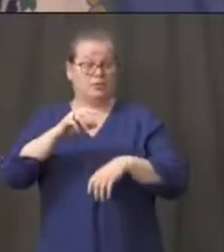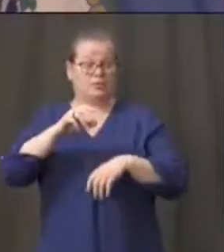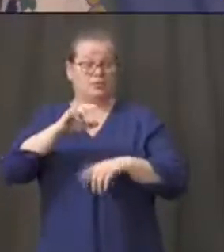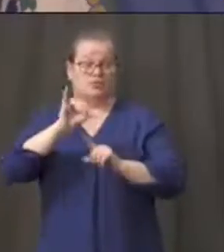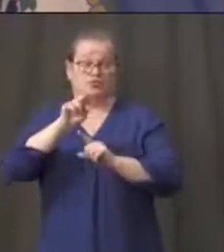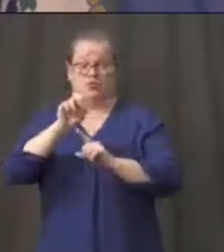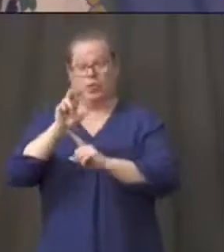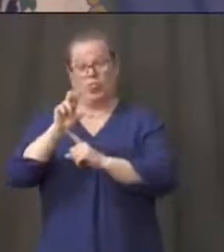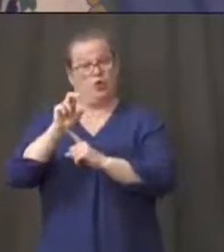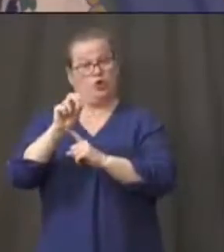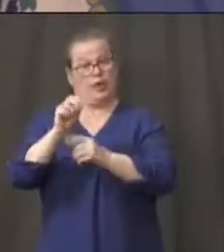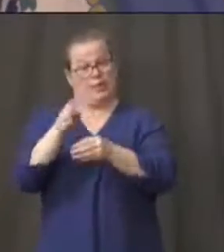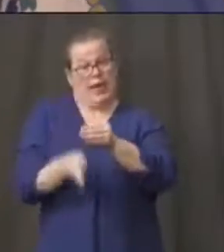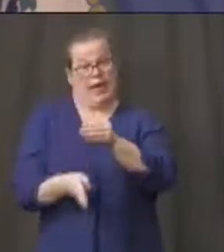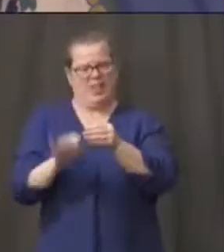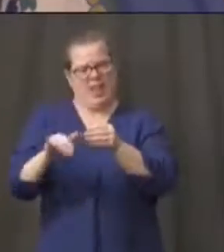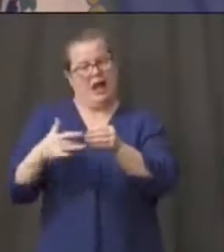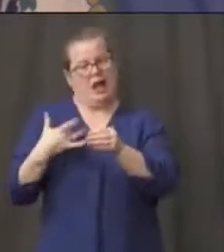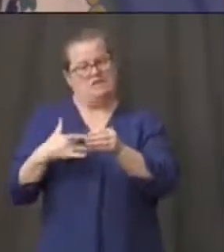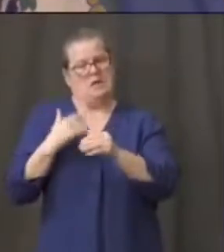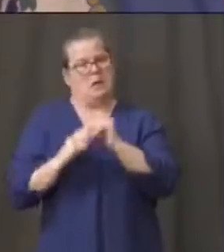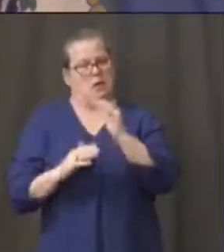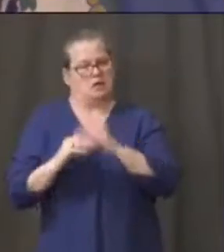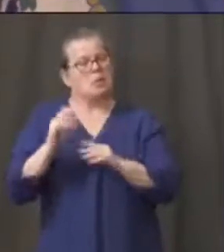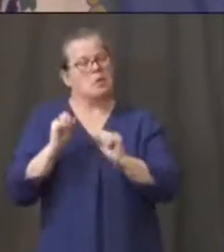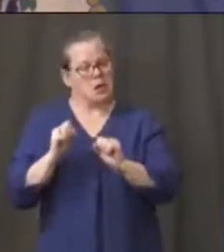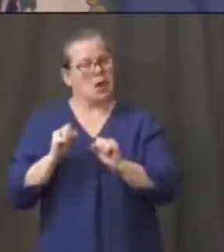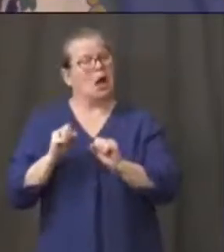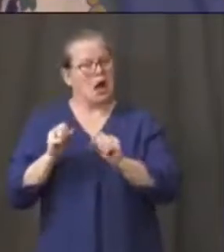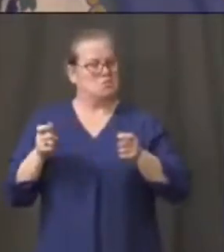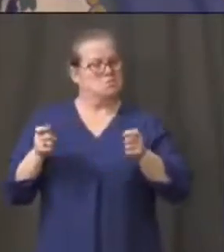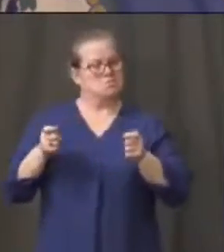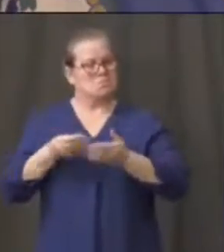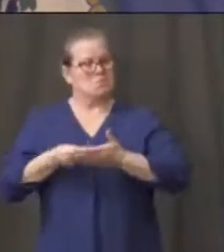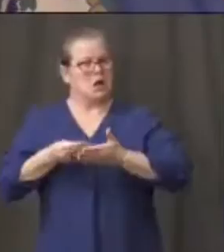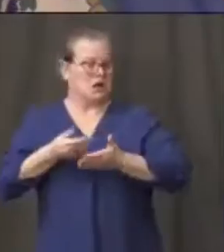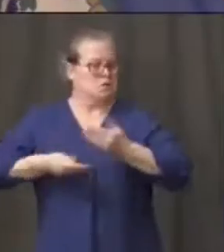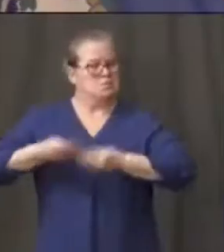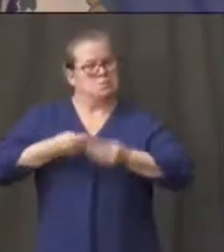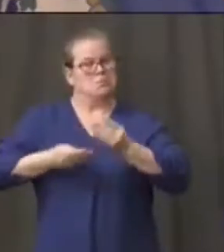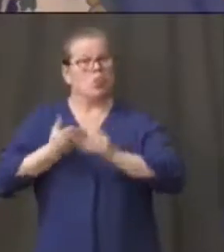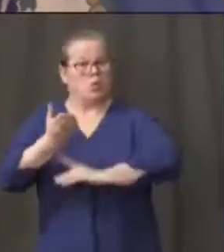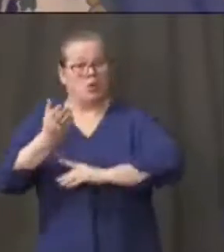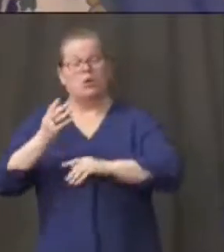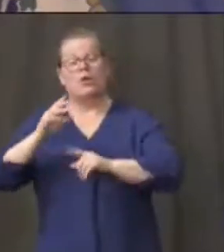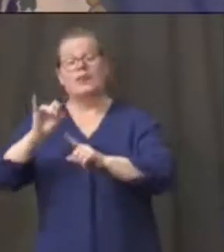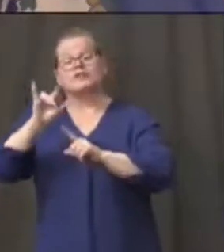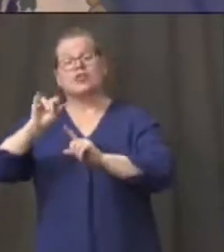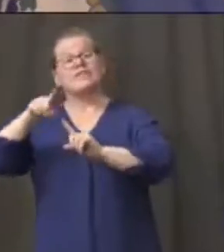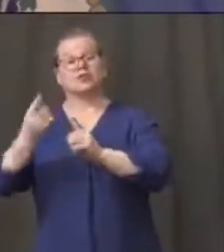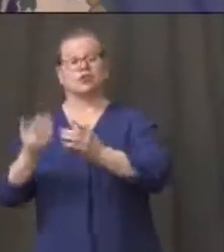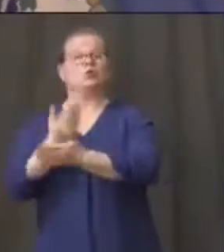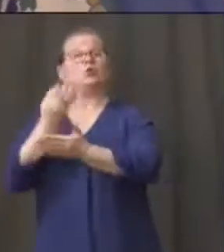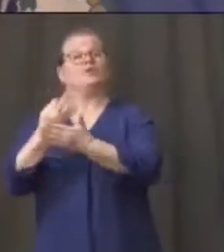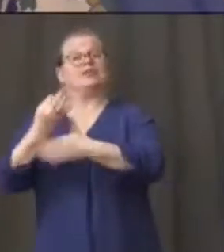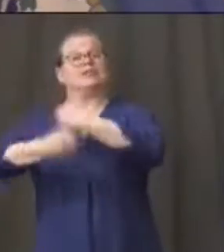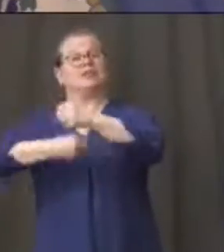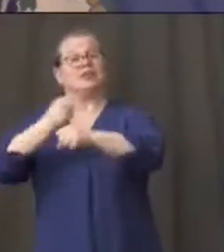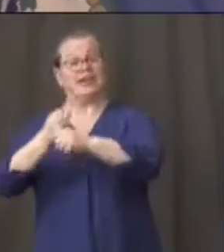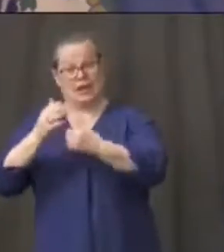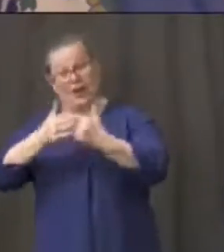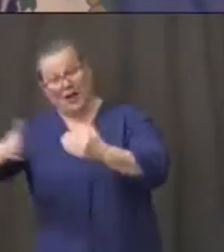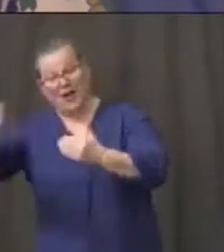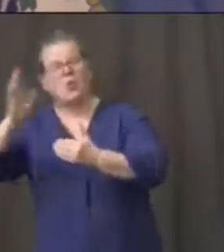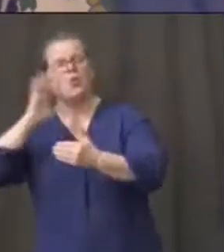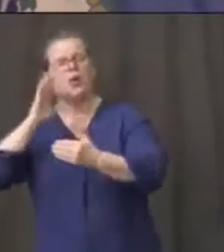the next fiscal year after July 1st. In the meantime, we've had a little flexibility in some of our